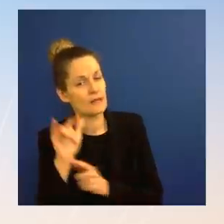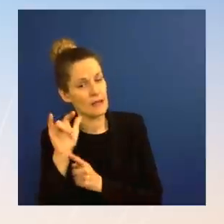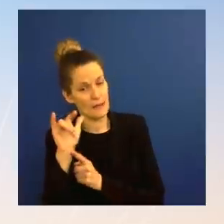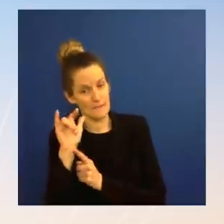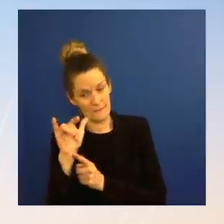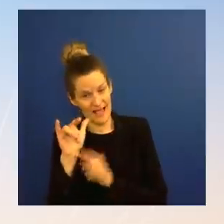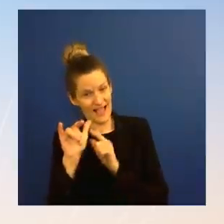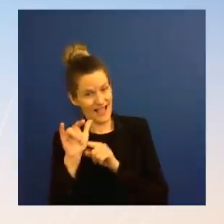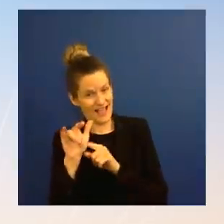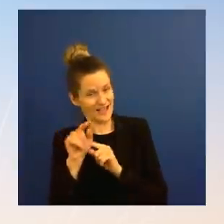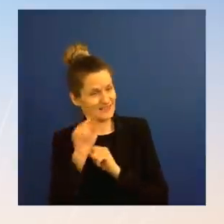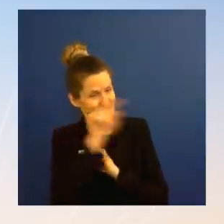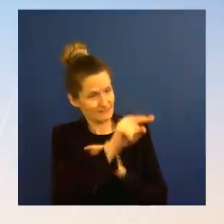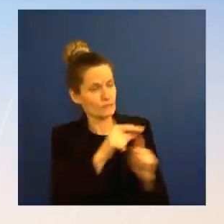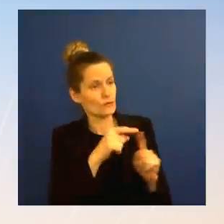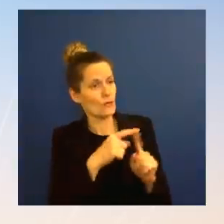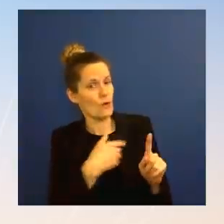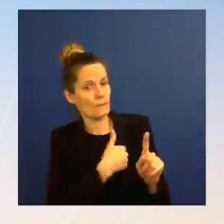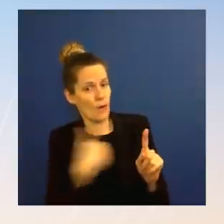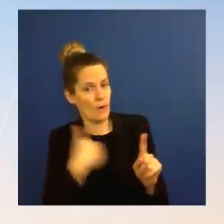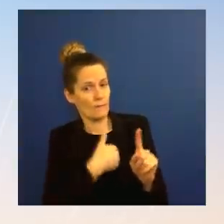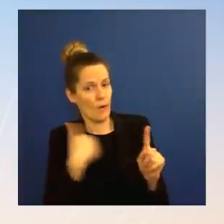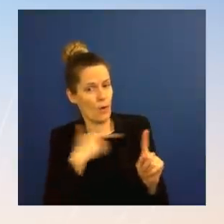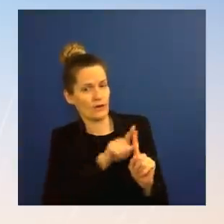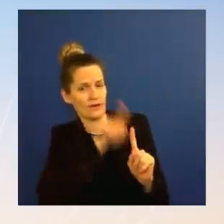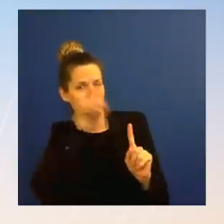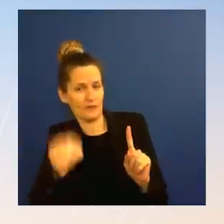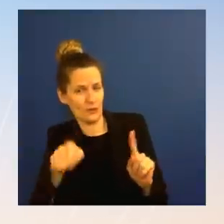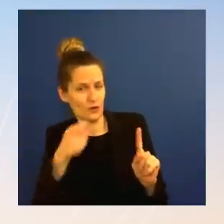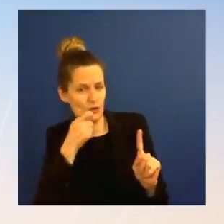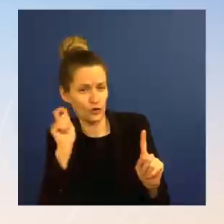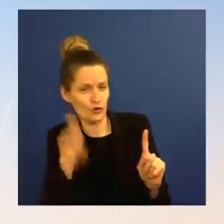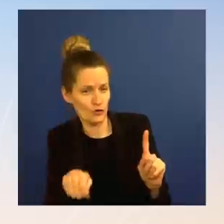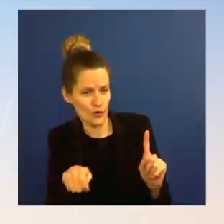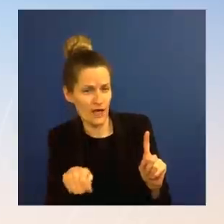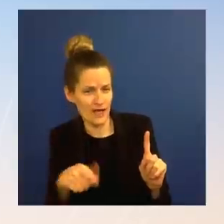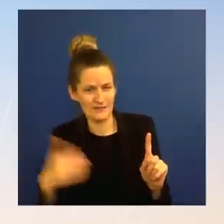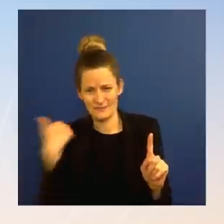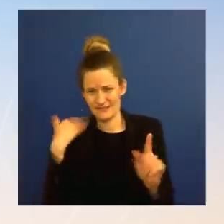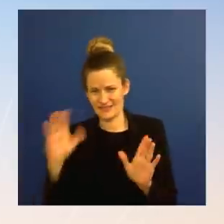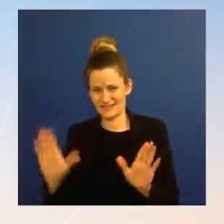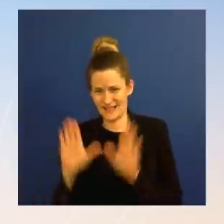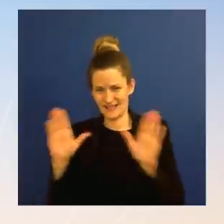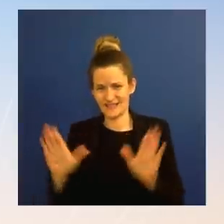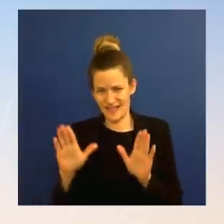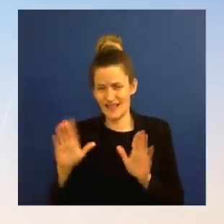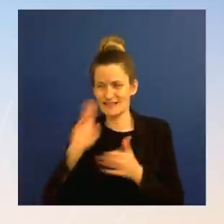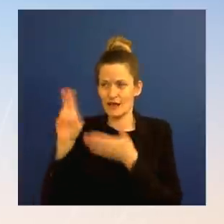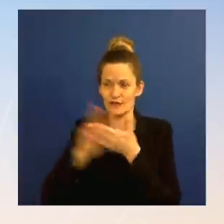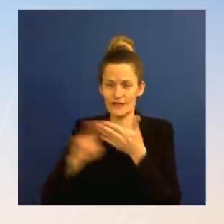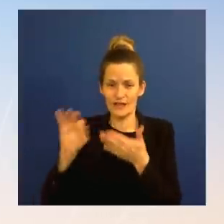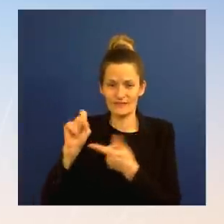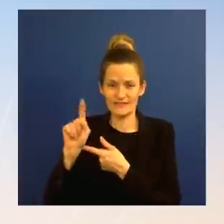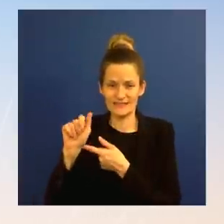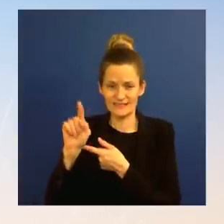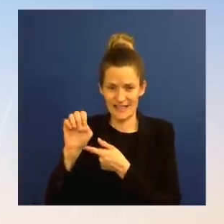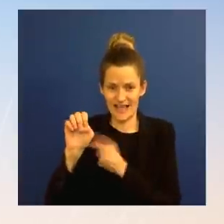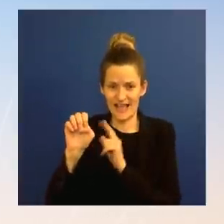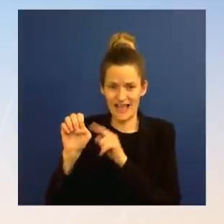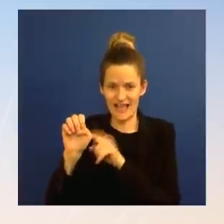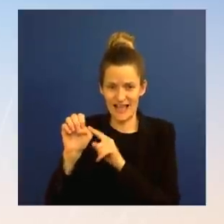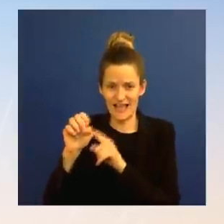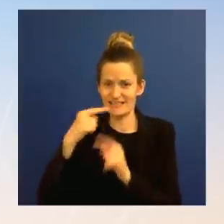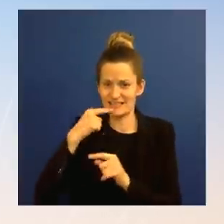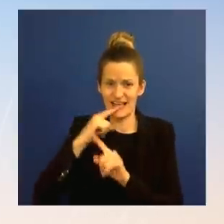about this possibility of a plane swap, he said, quote, that gets a green light and we're working with Poland on possibly backfilling their military